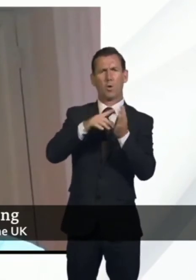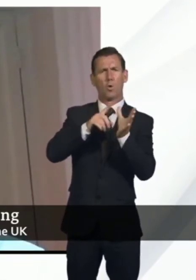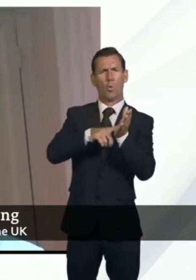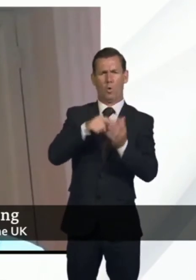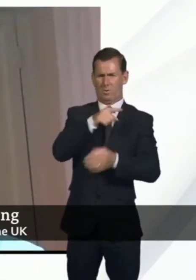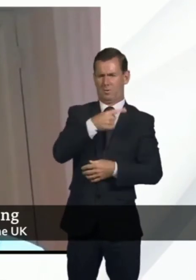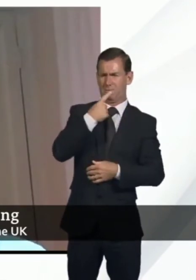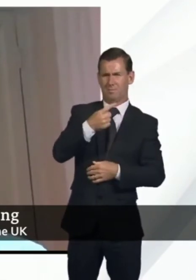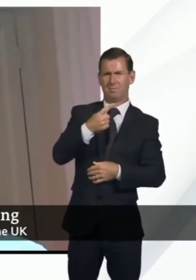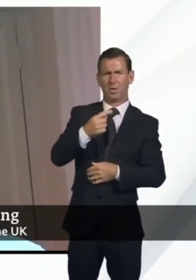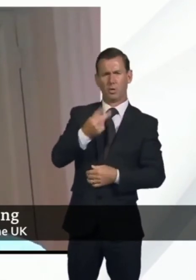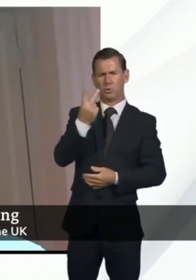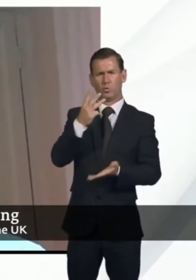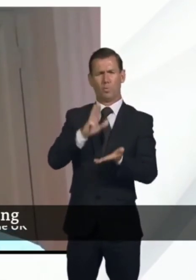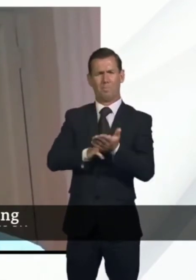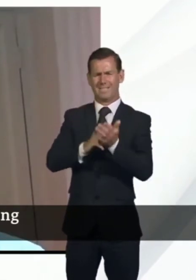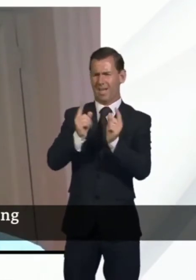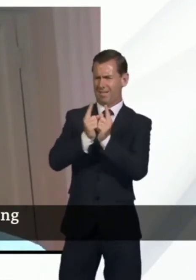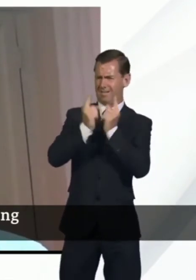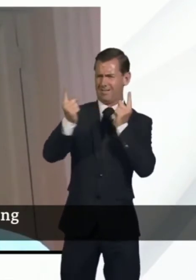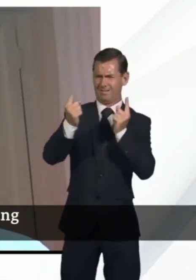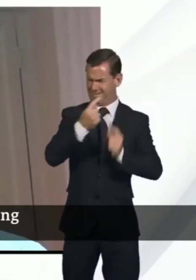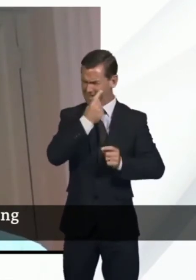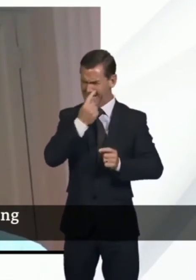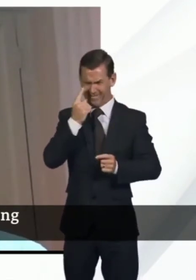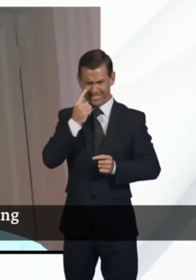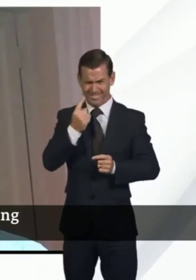metres apart while the one is very fragile.